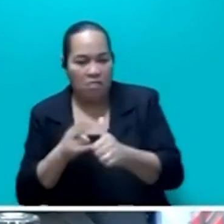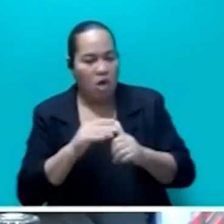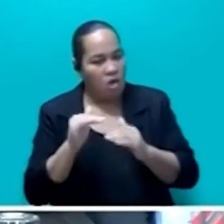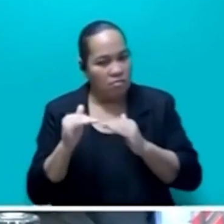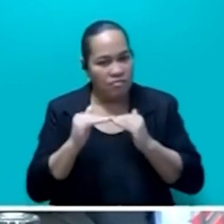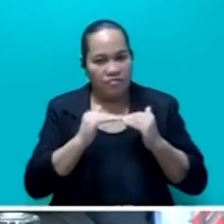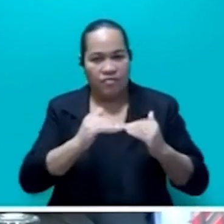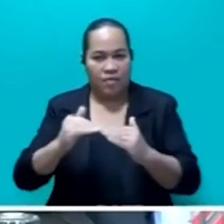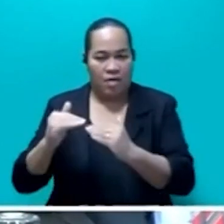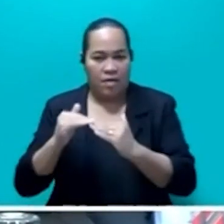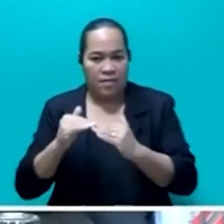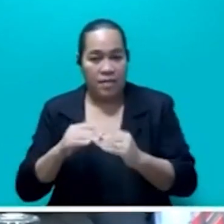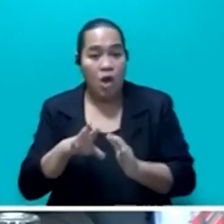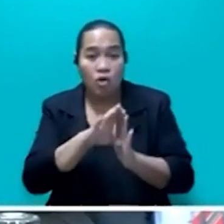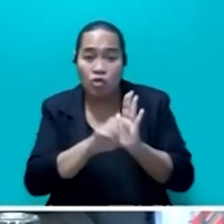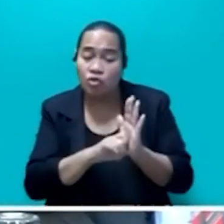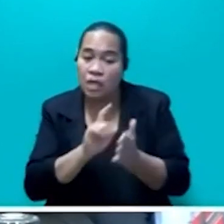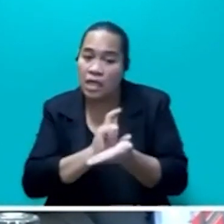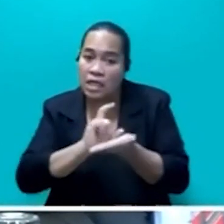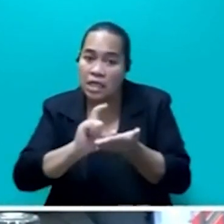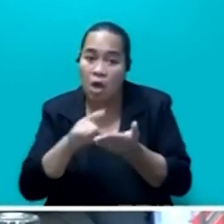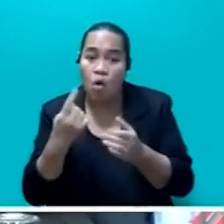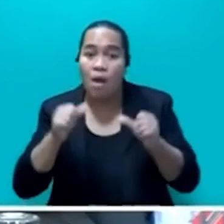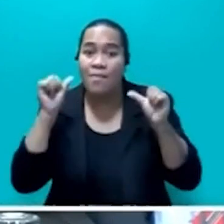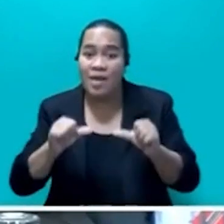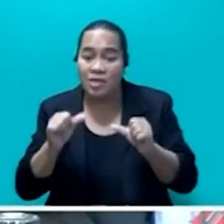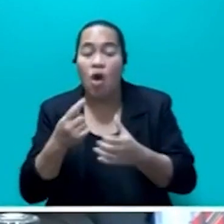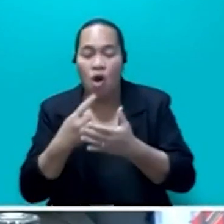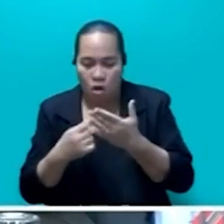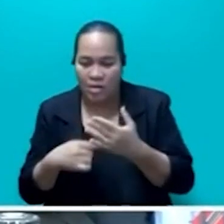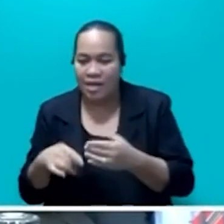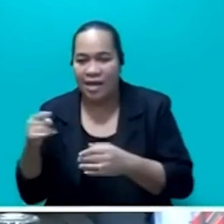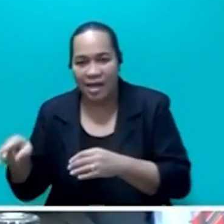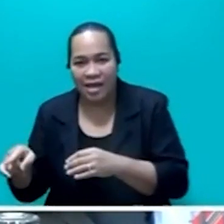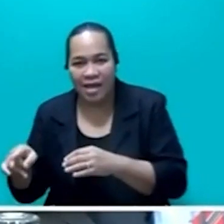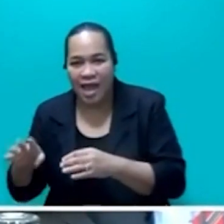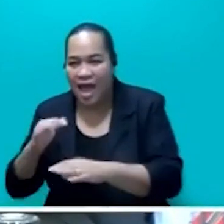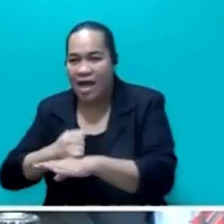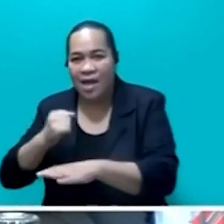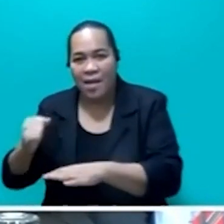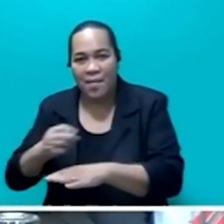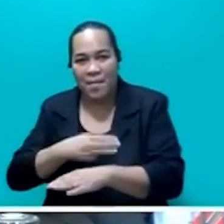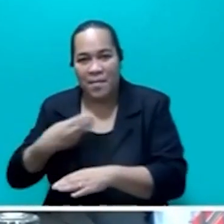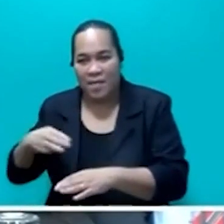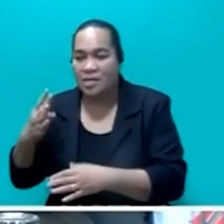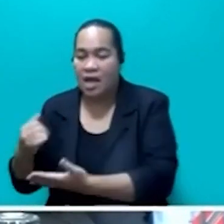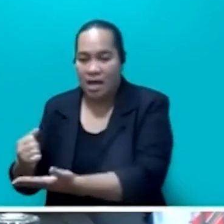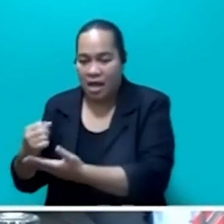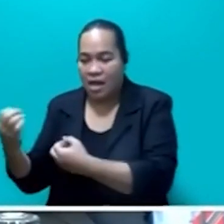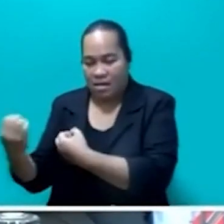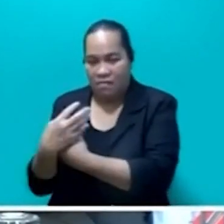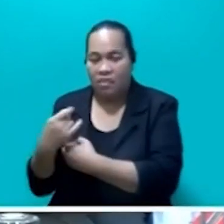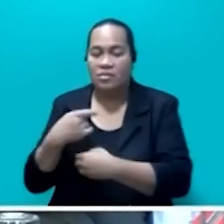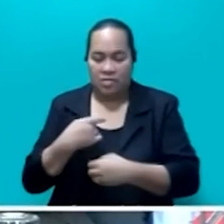The Constitution makes it clear that the President acts only on the advice of Kevin to a minister. The President has been